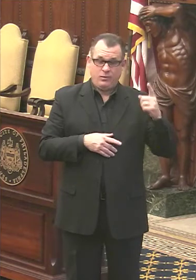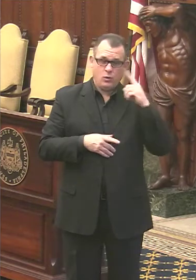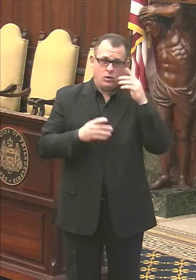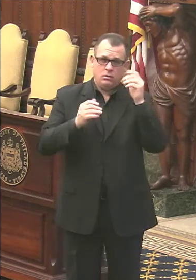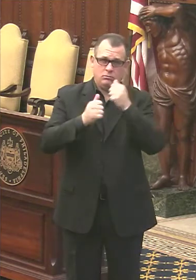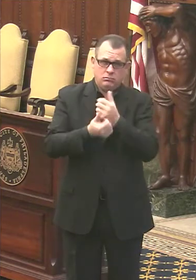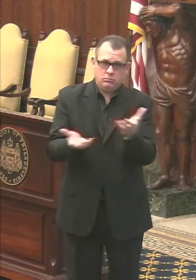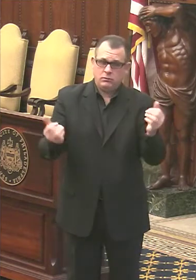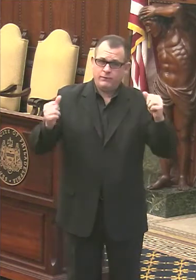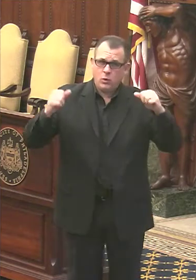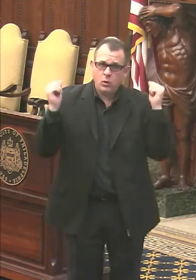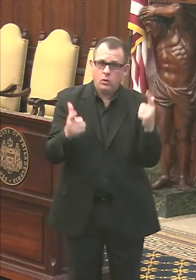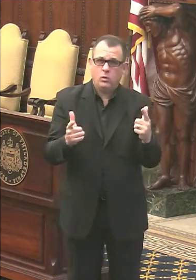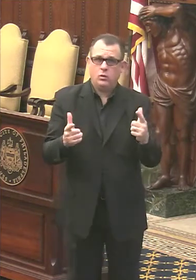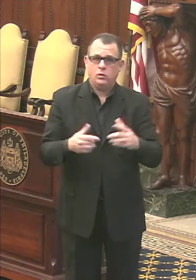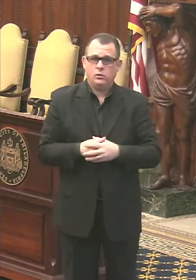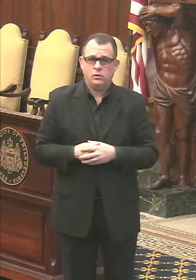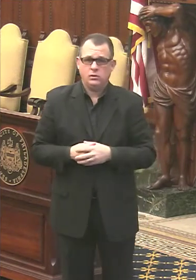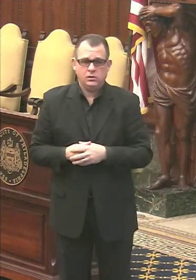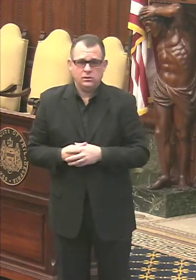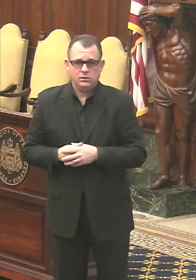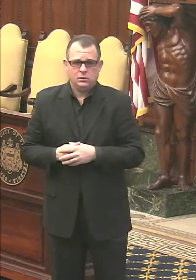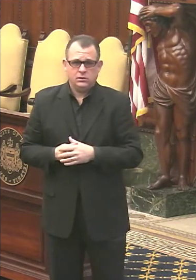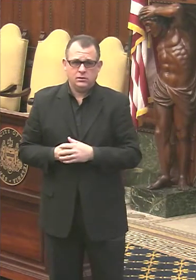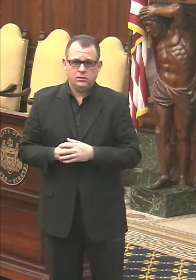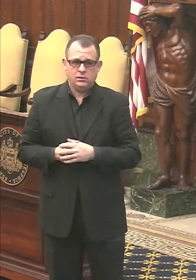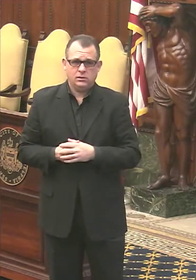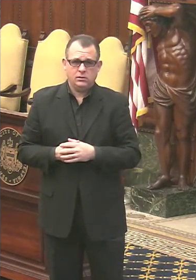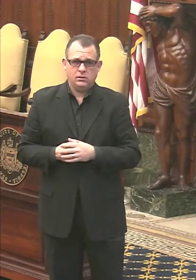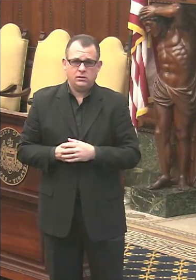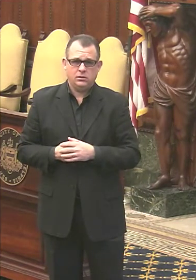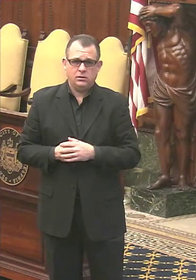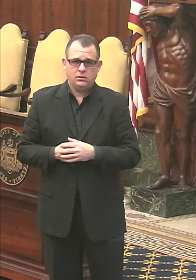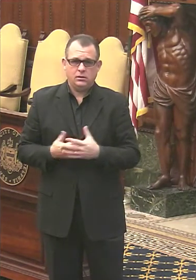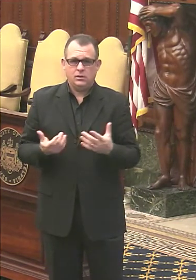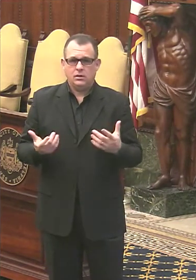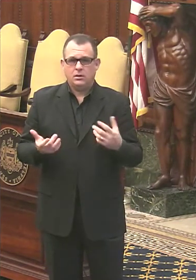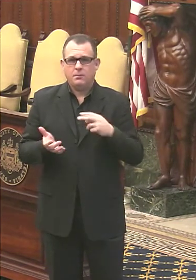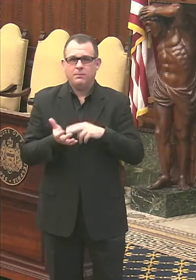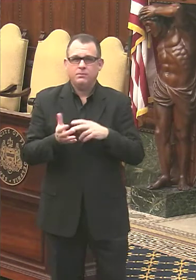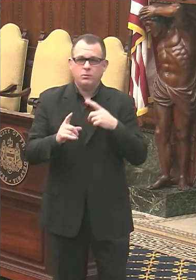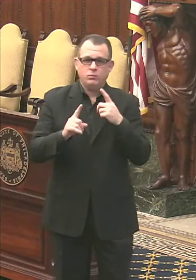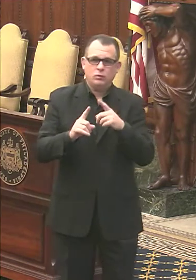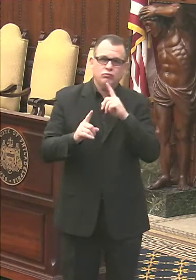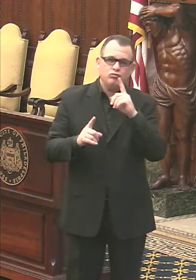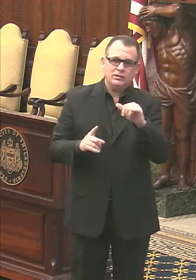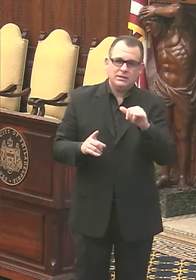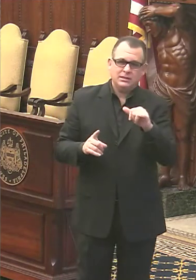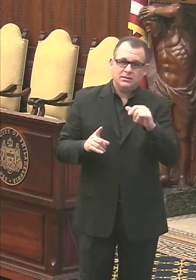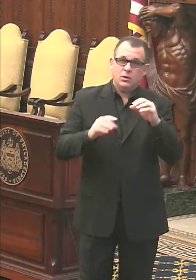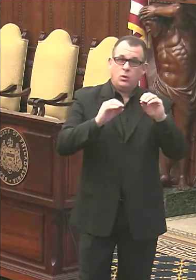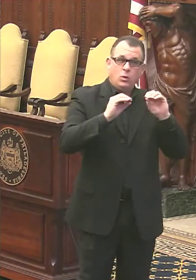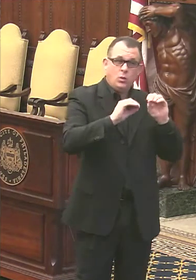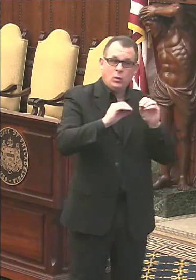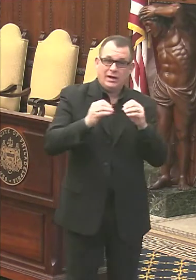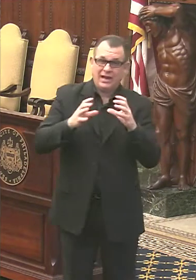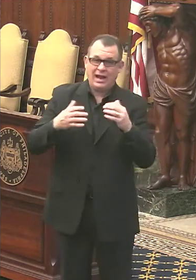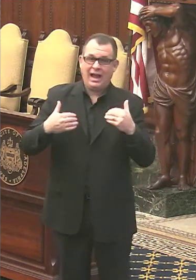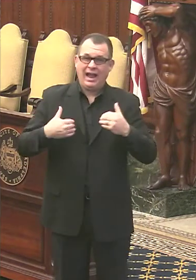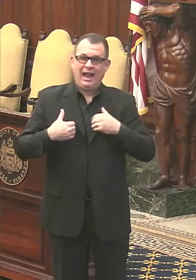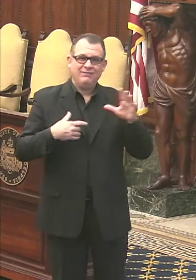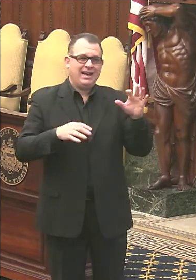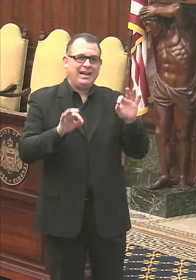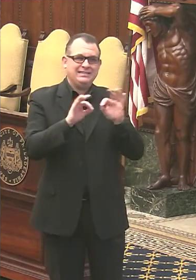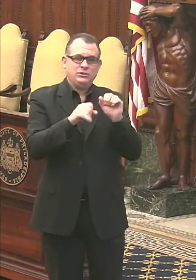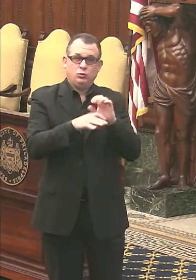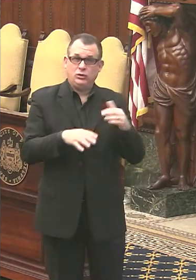organization? Um, well, it's, it's purpose is really to look at organizations that would have essential workers. So that